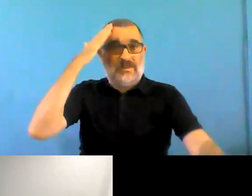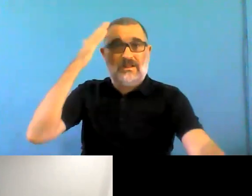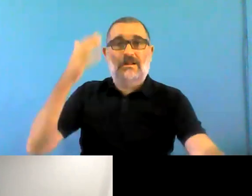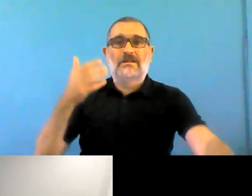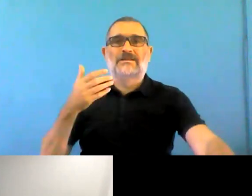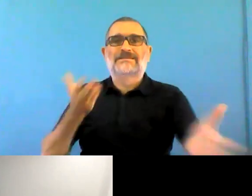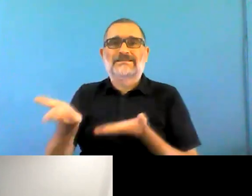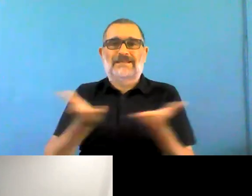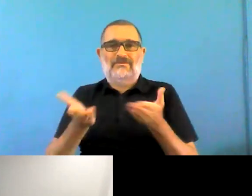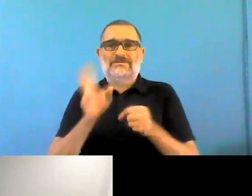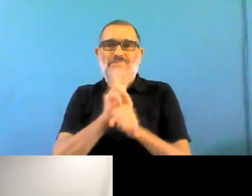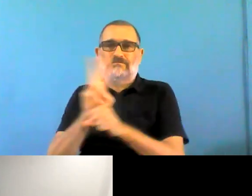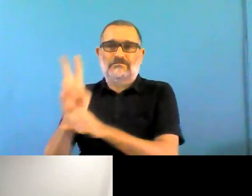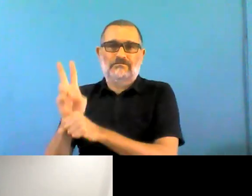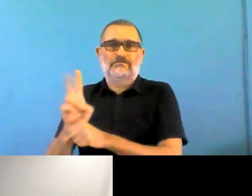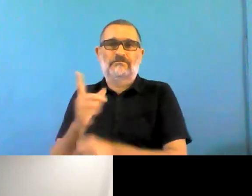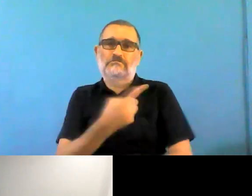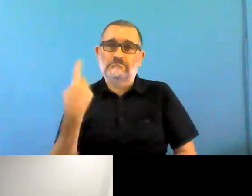And it was